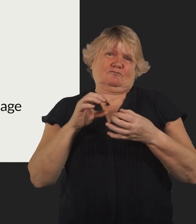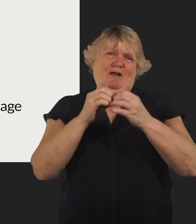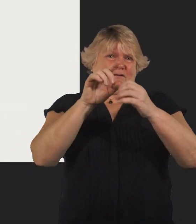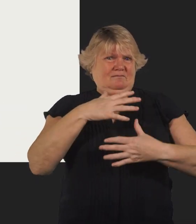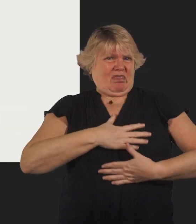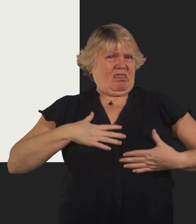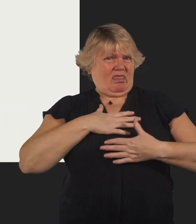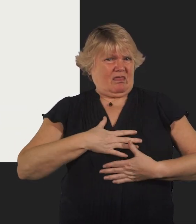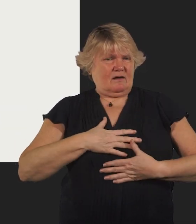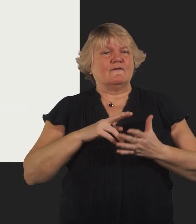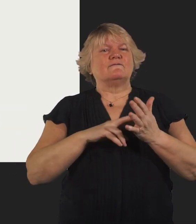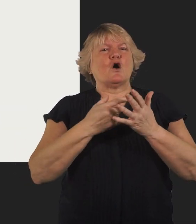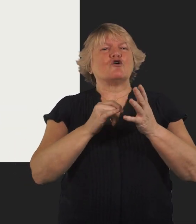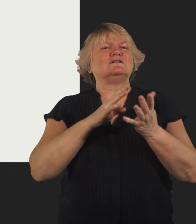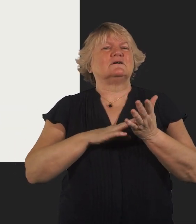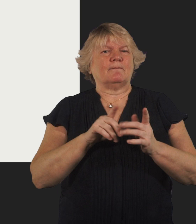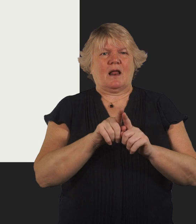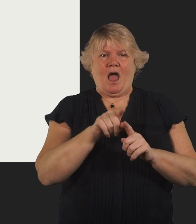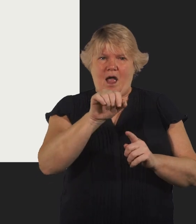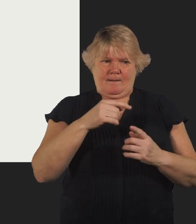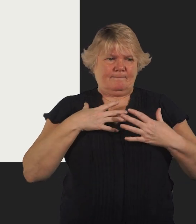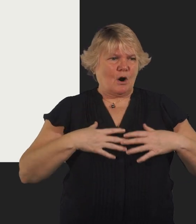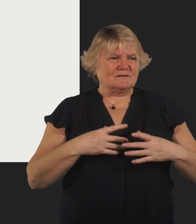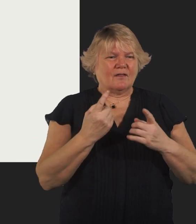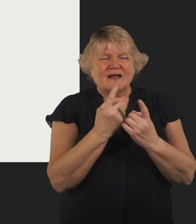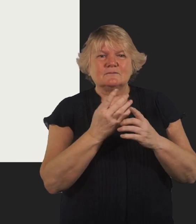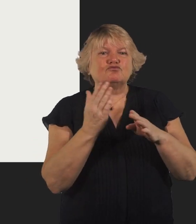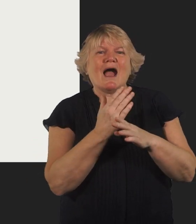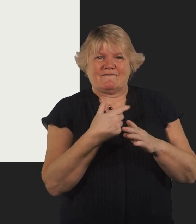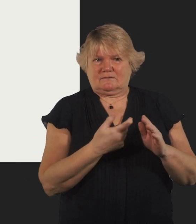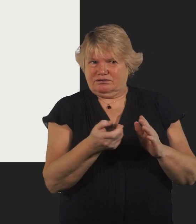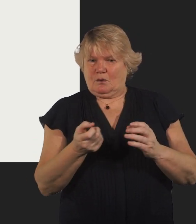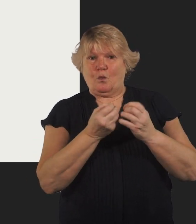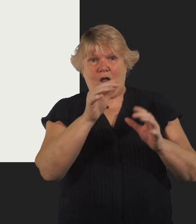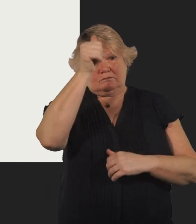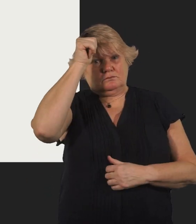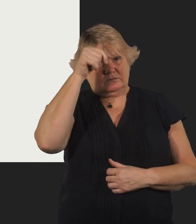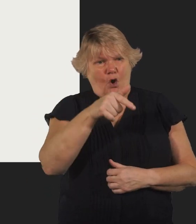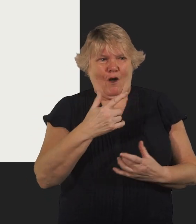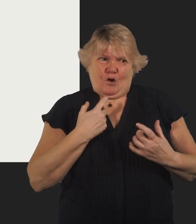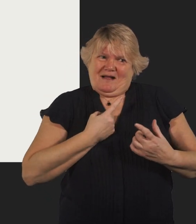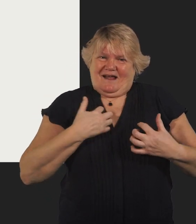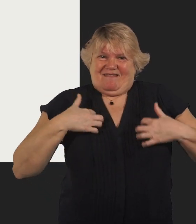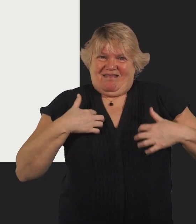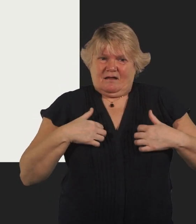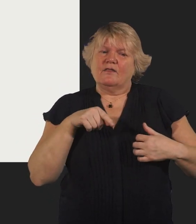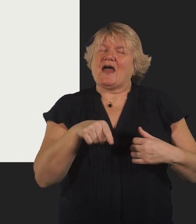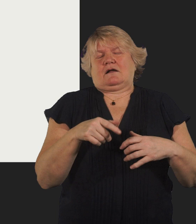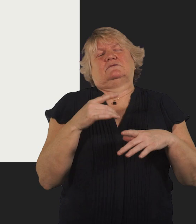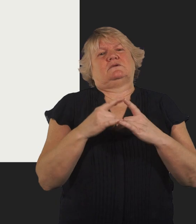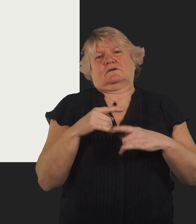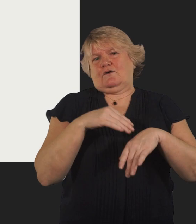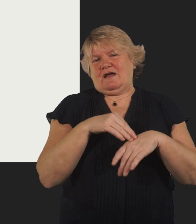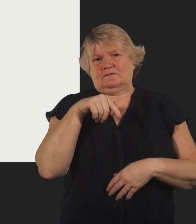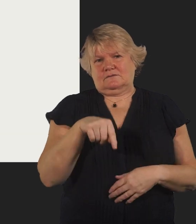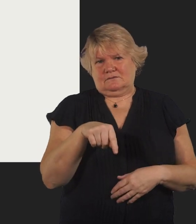distress voyeurism recording a sexual image without knowledge for the purpose of sexual gratification is a